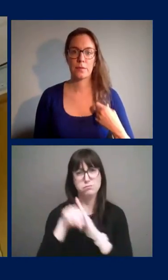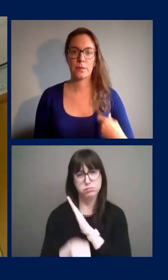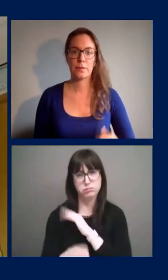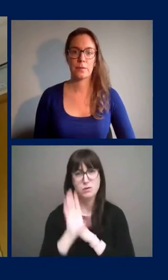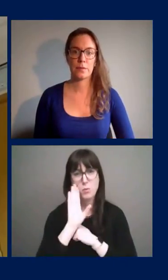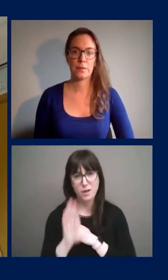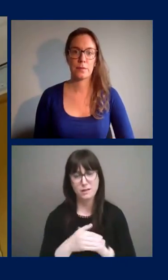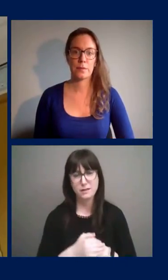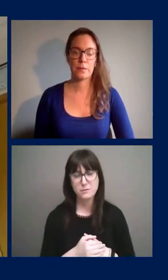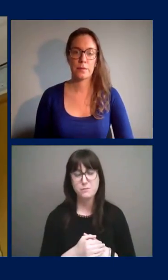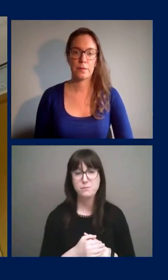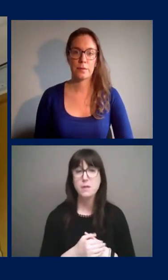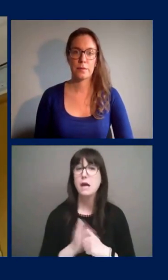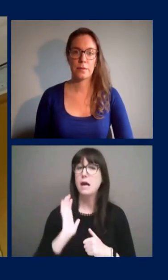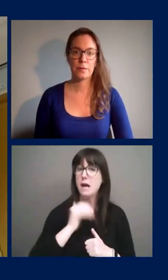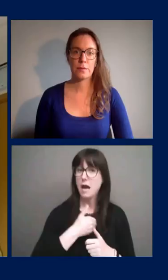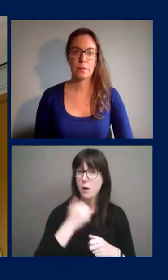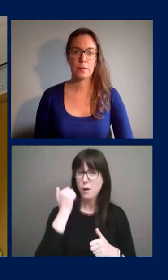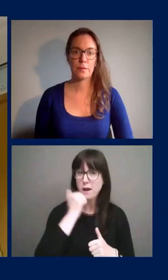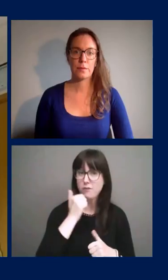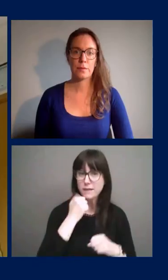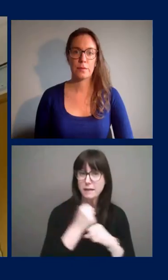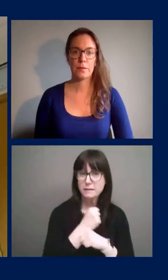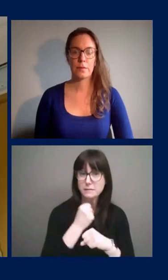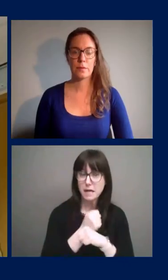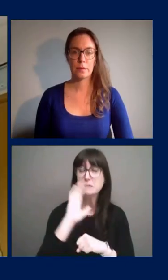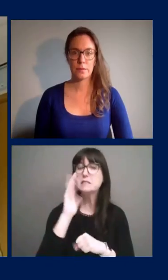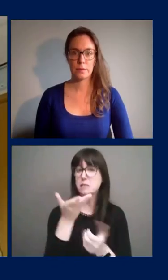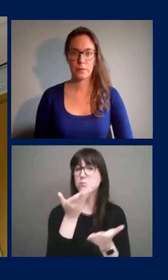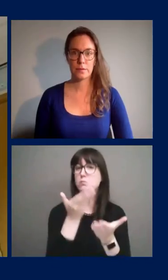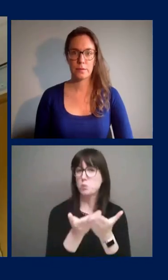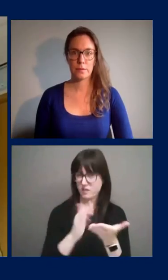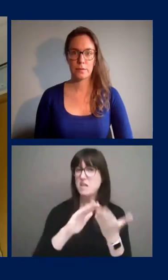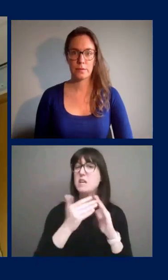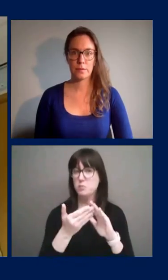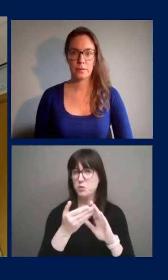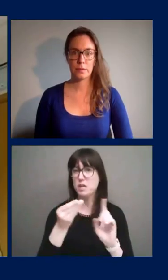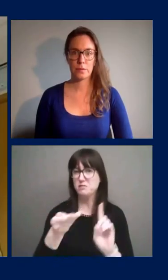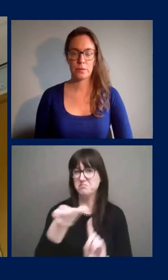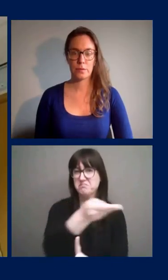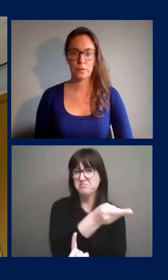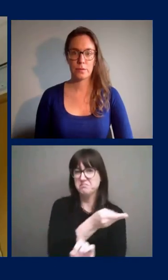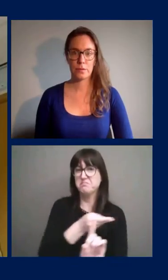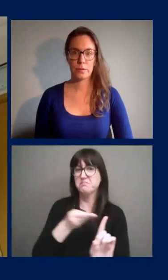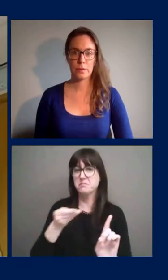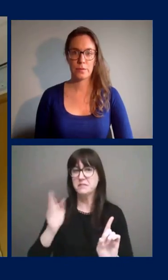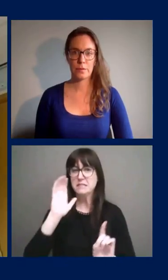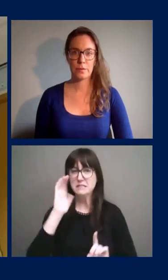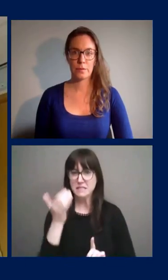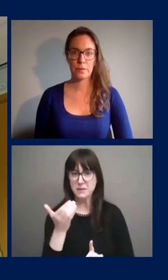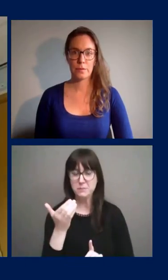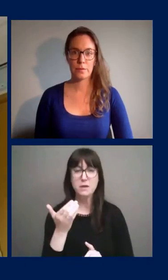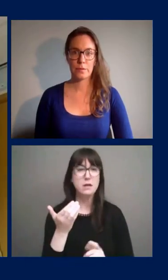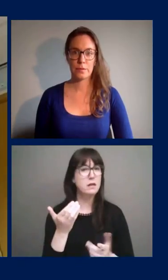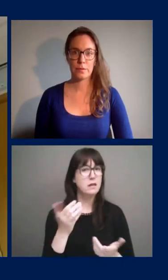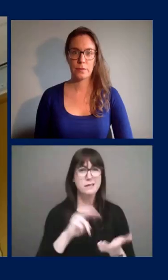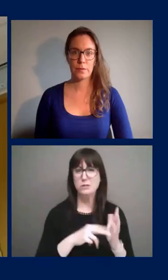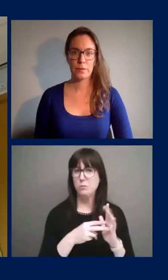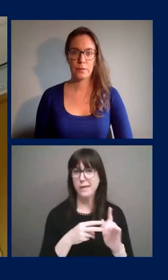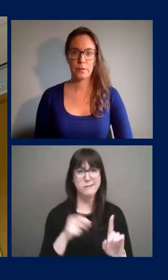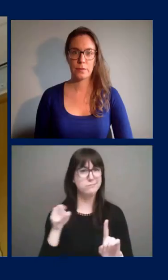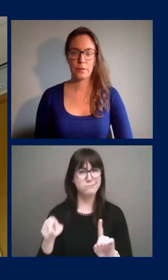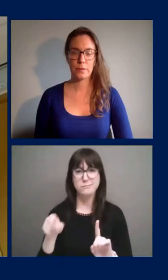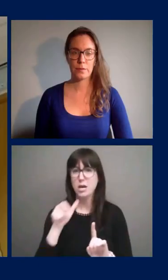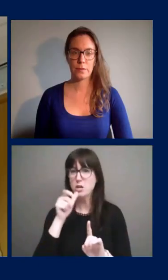The daily case numbers continue to show that there is community spread of the virus, so cases that we cannot attribute to